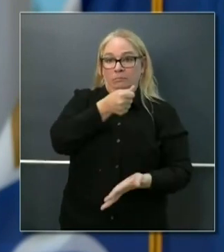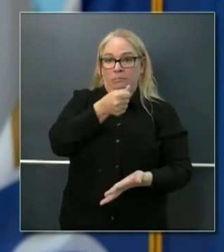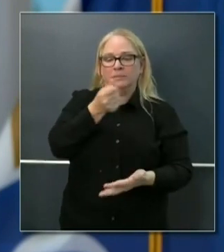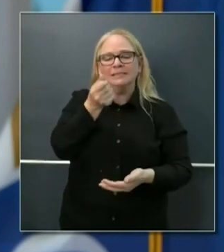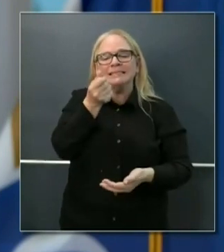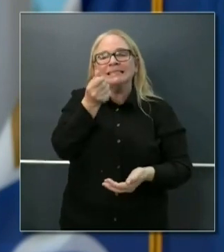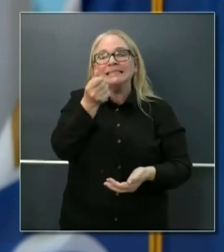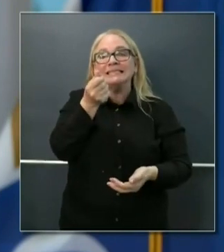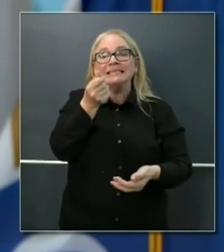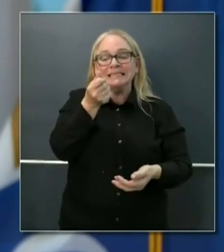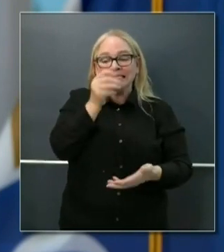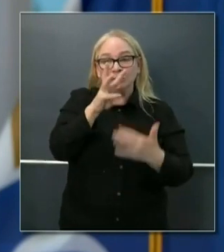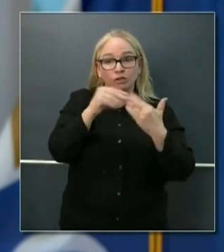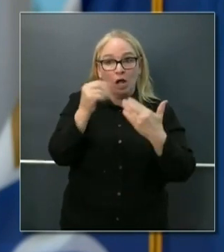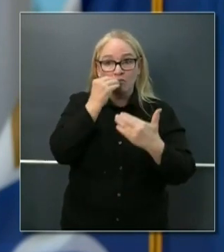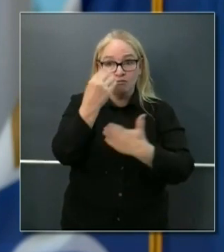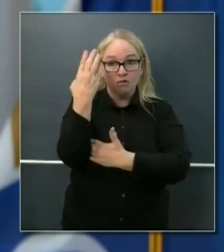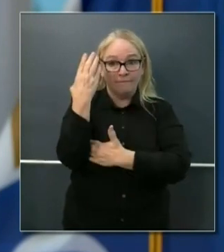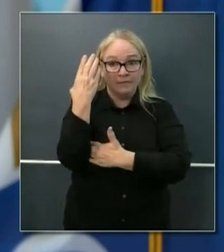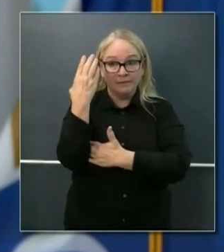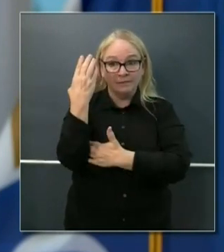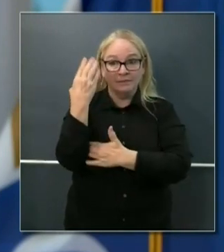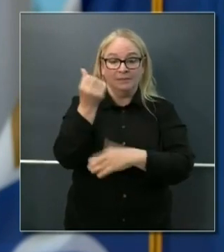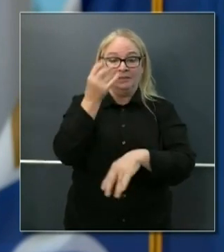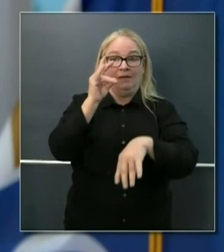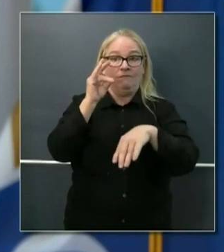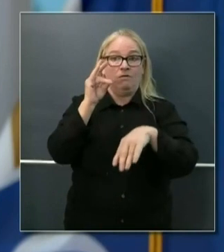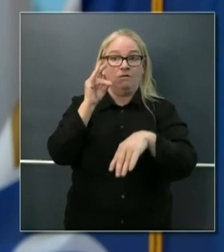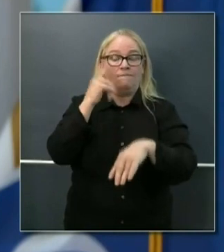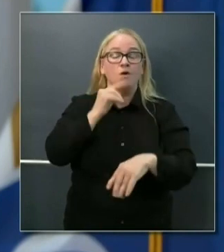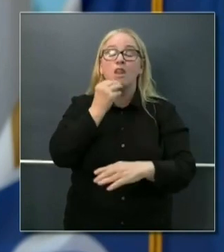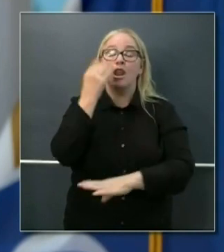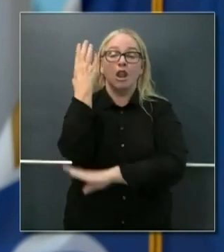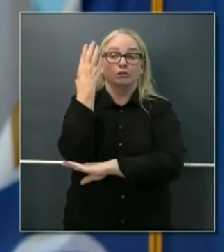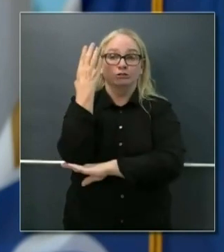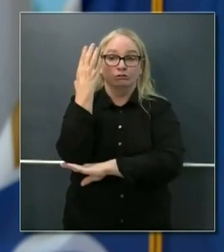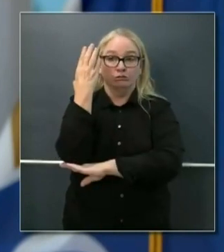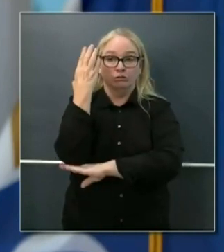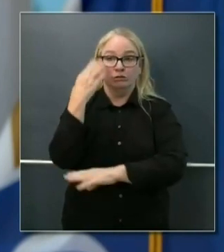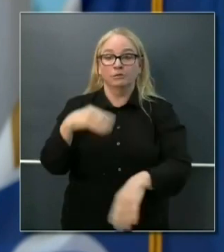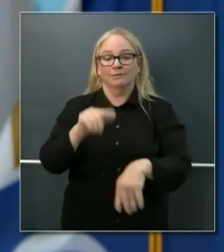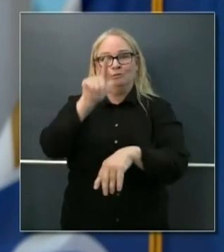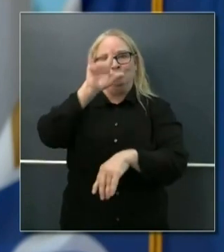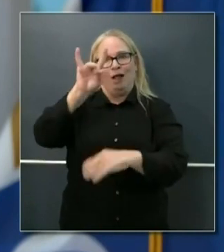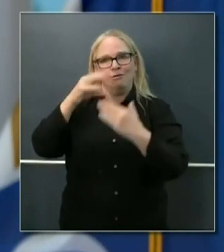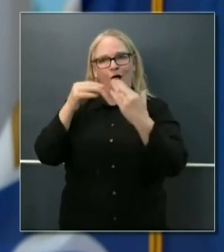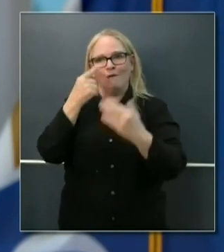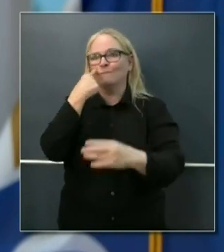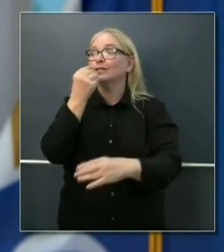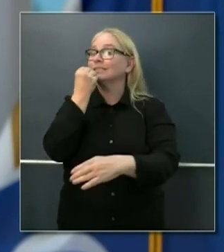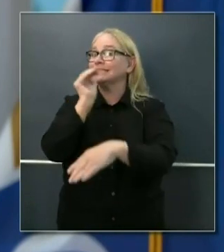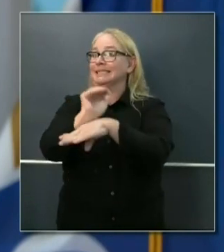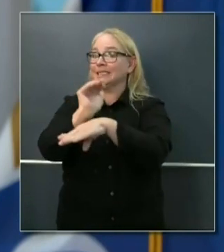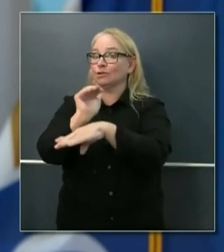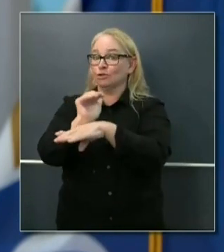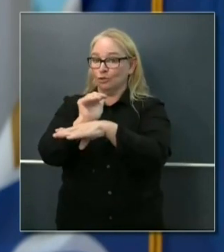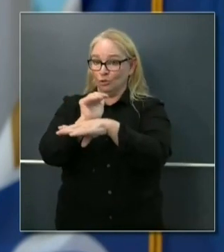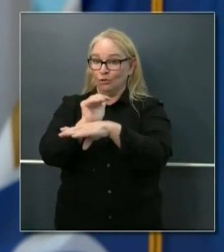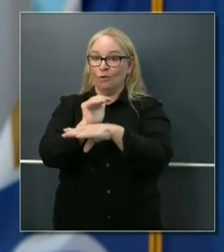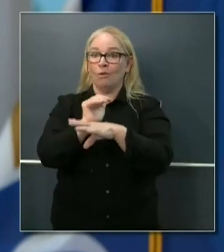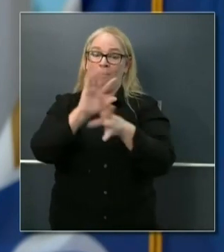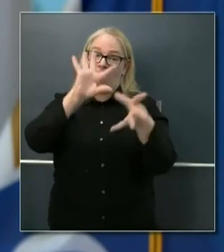$17 for lunch, up to $28 reimbursements for dinner. So $66 a day